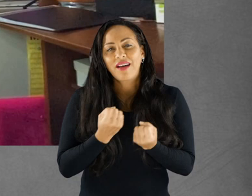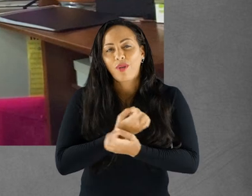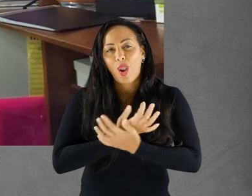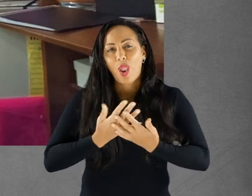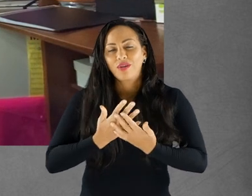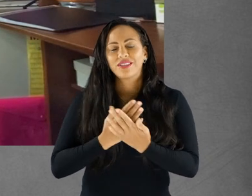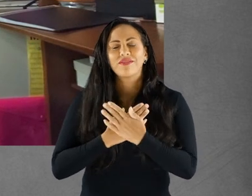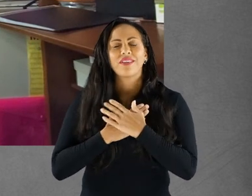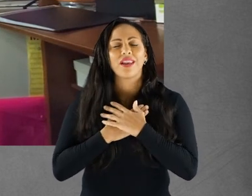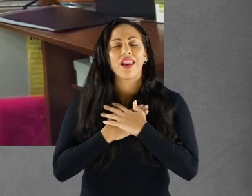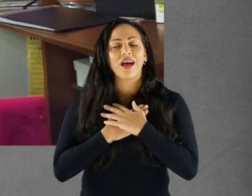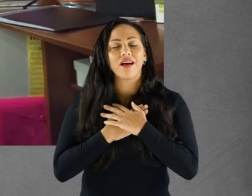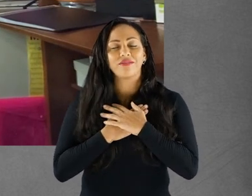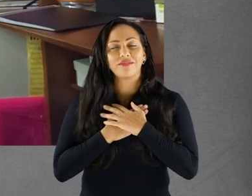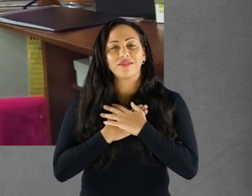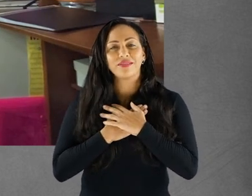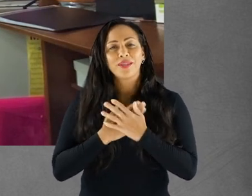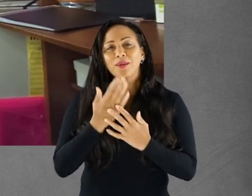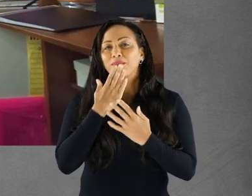I have a lot of love.